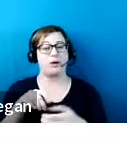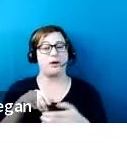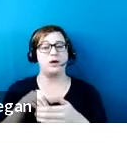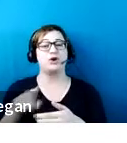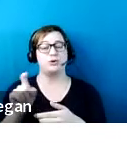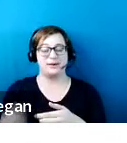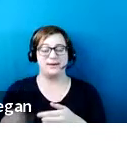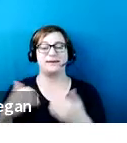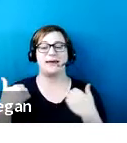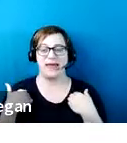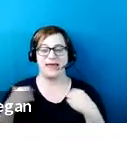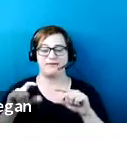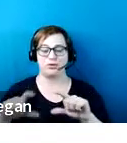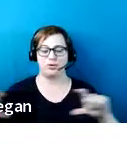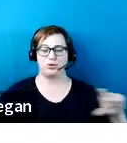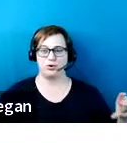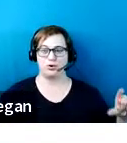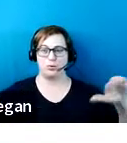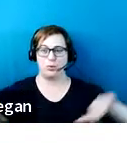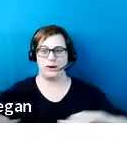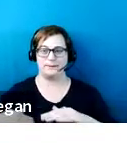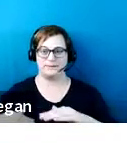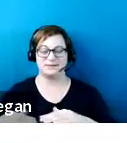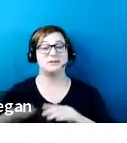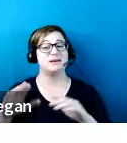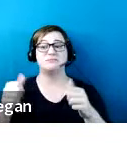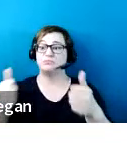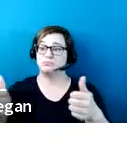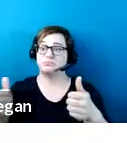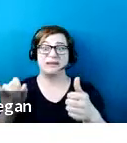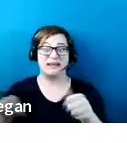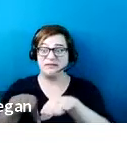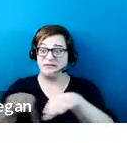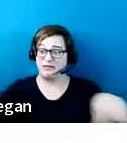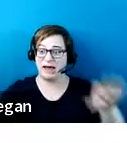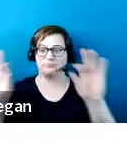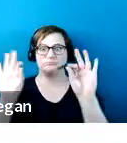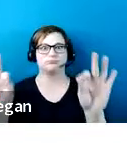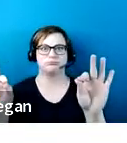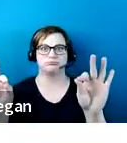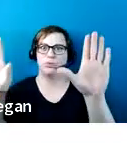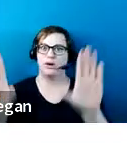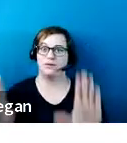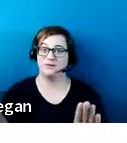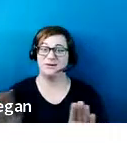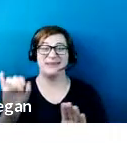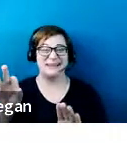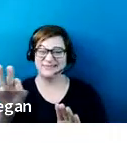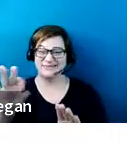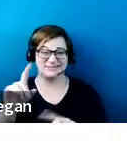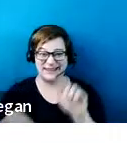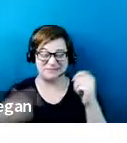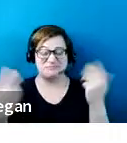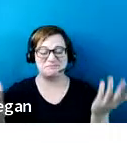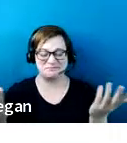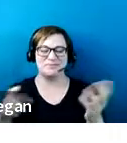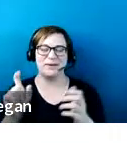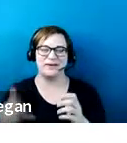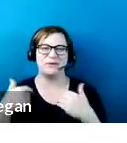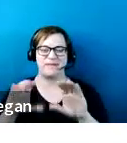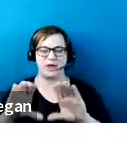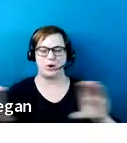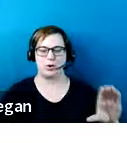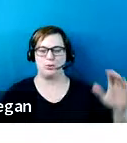curb ramps. It's great if you can make it flat. Please do make it flat if you can, but if you can't, you're going to need a curb ramp.